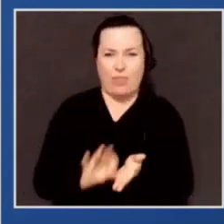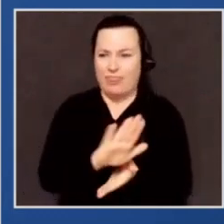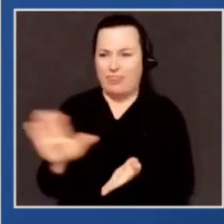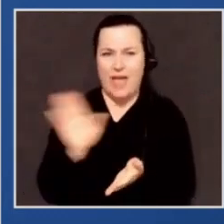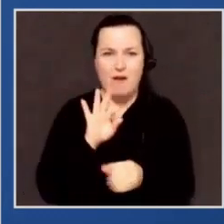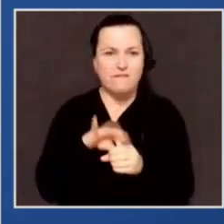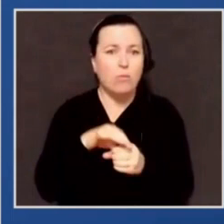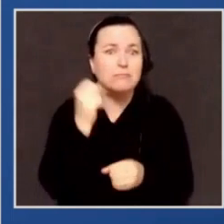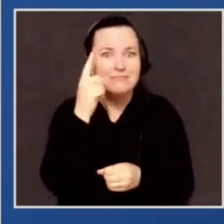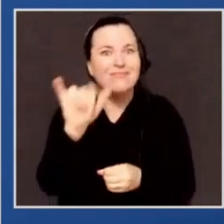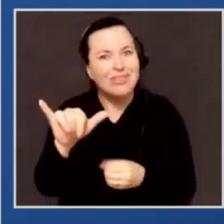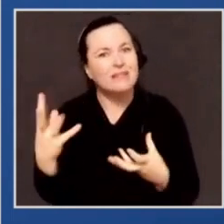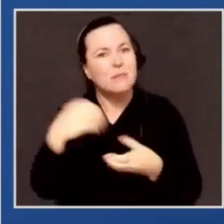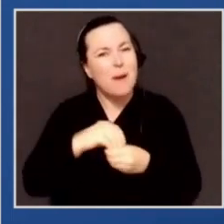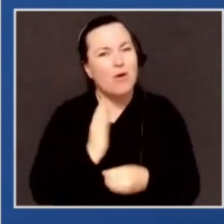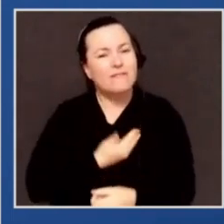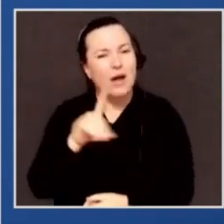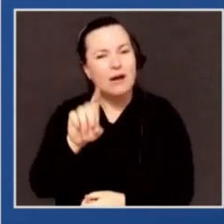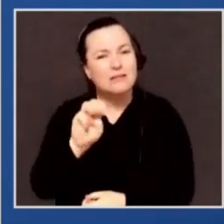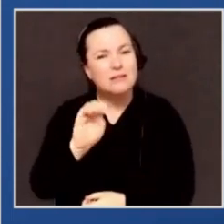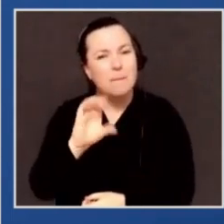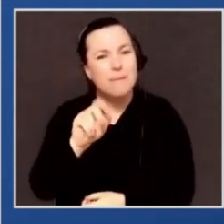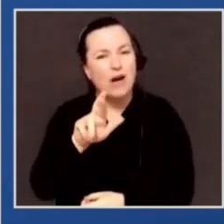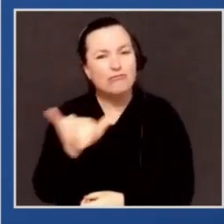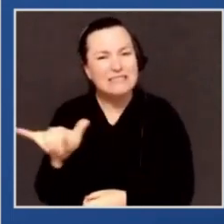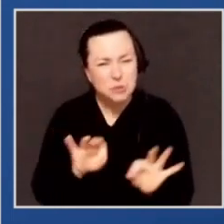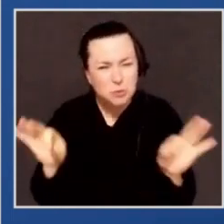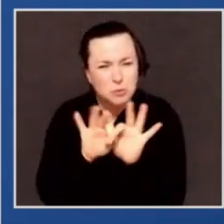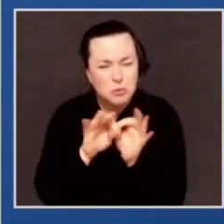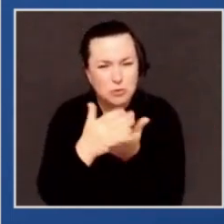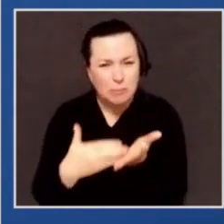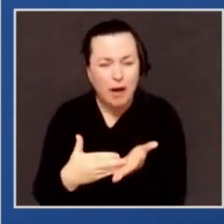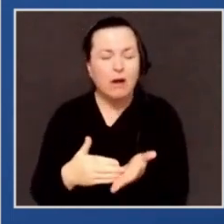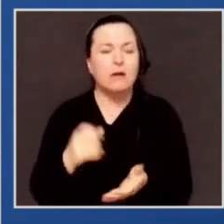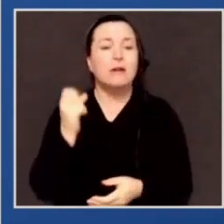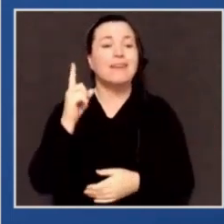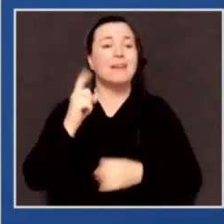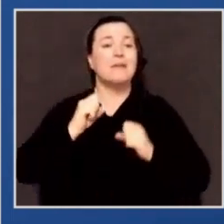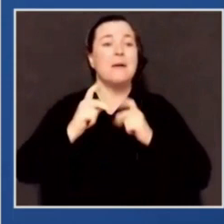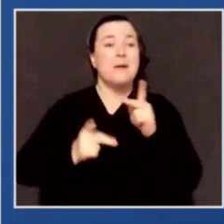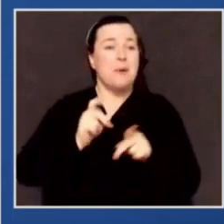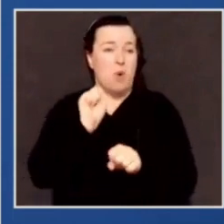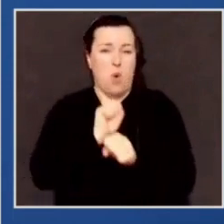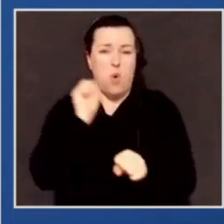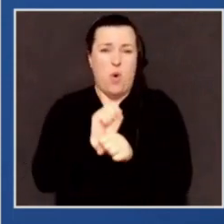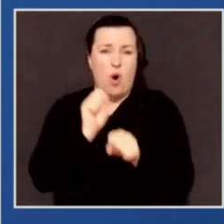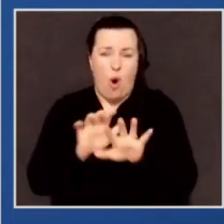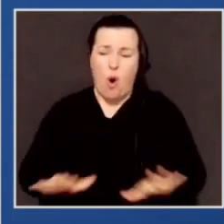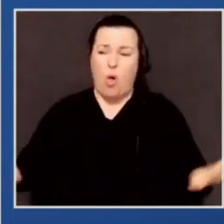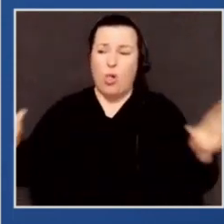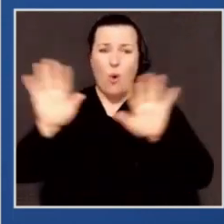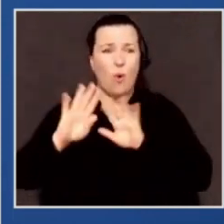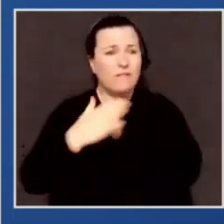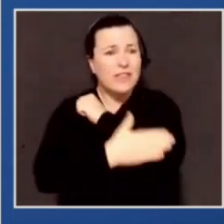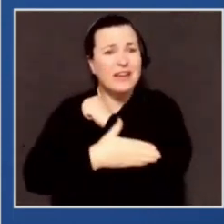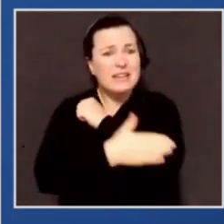to our democracy. Election administrators have worked extremely hard around the country to deliver, as we said just a couple of days ago,